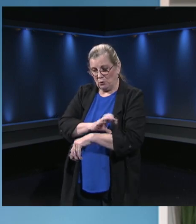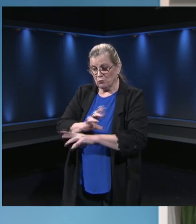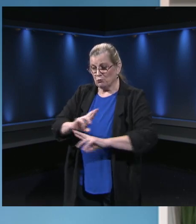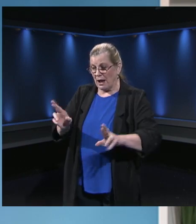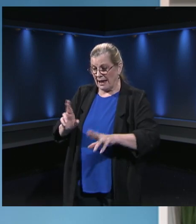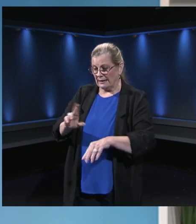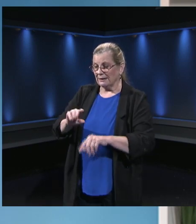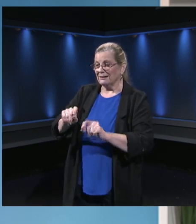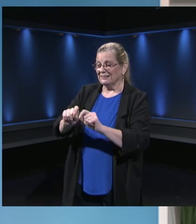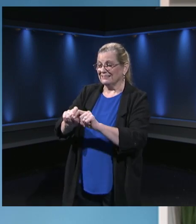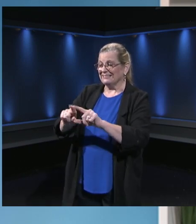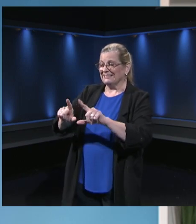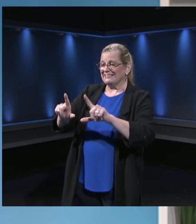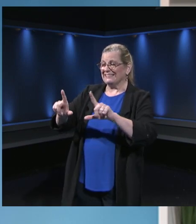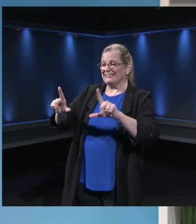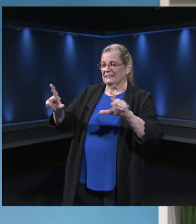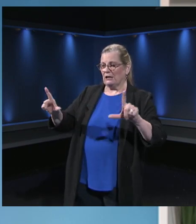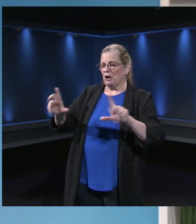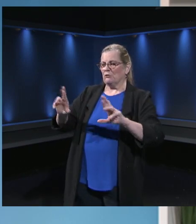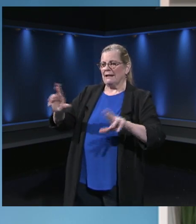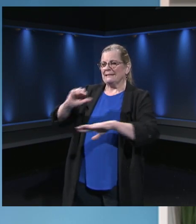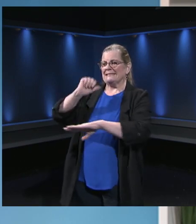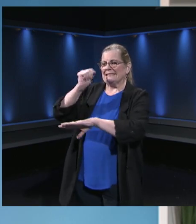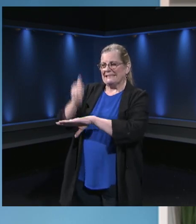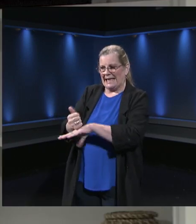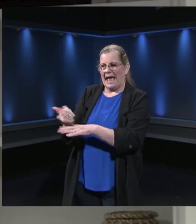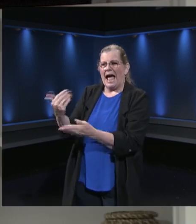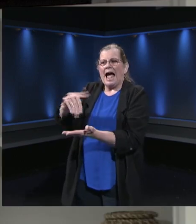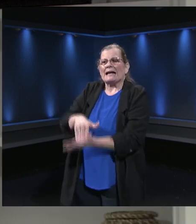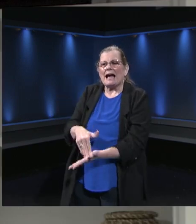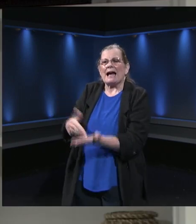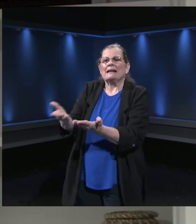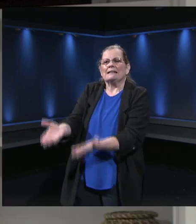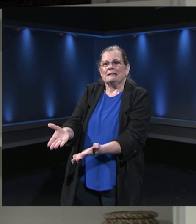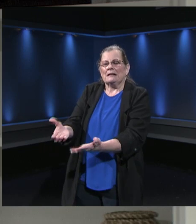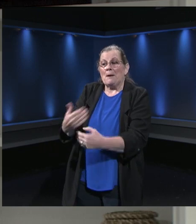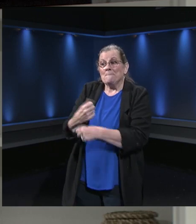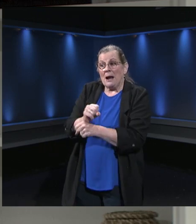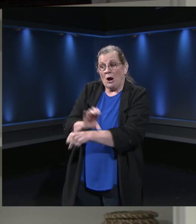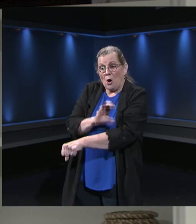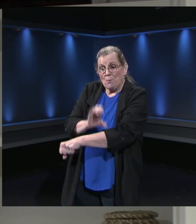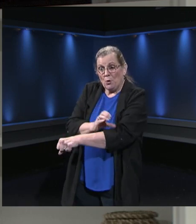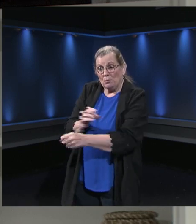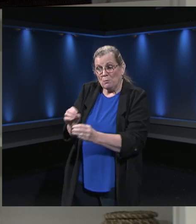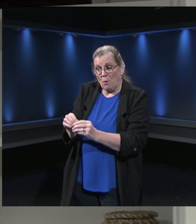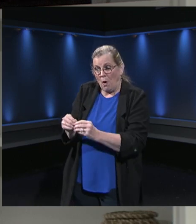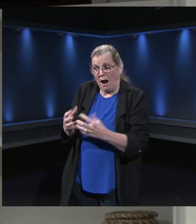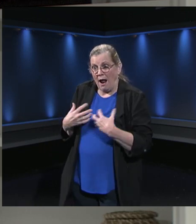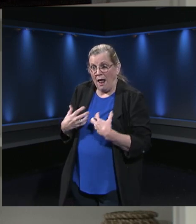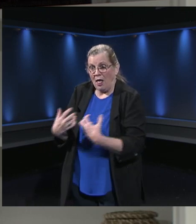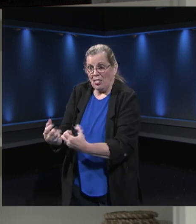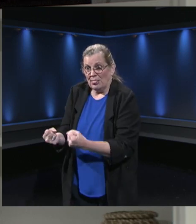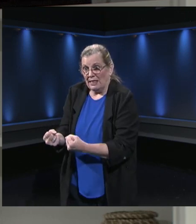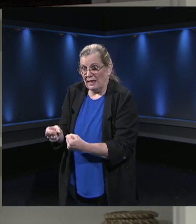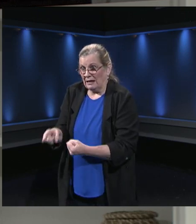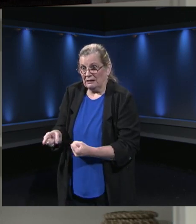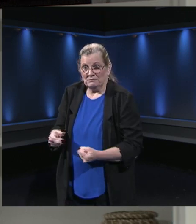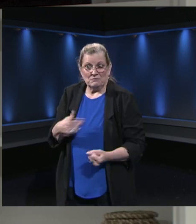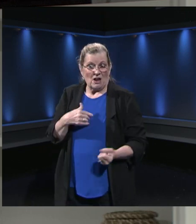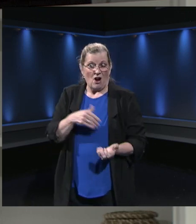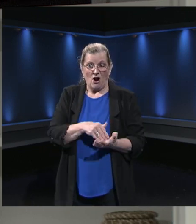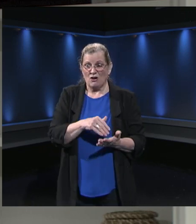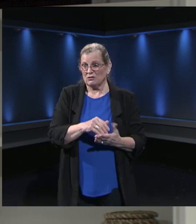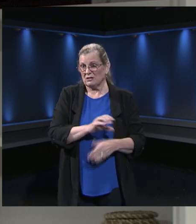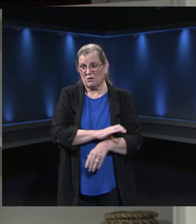needs to keep the device healthy. So you know what, Tracy, a full confession tonight. I often put my computer on sleep thinking